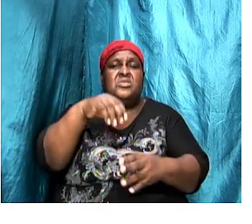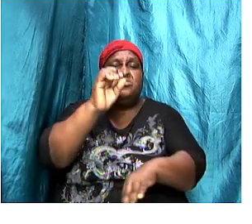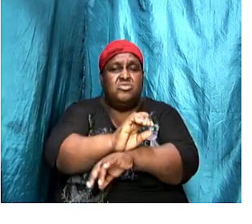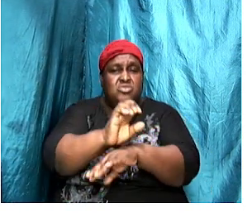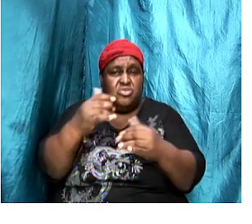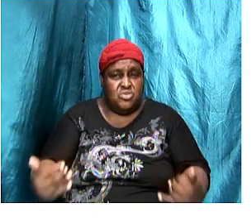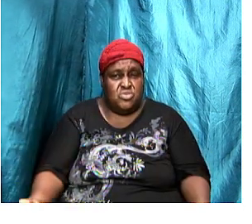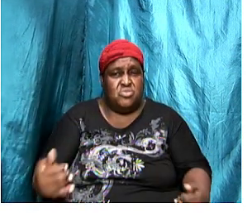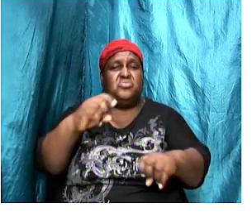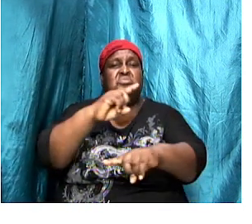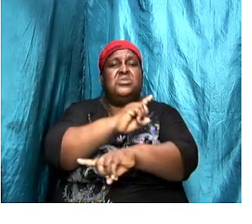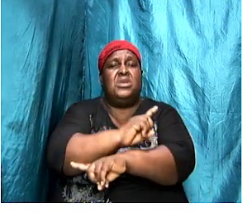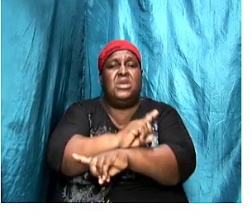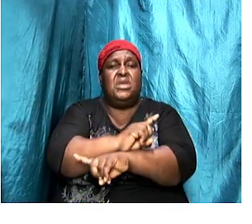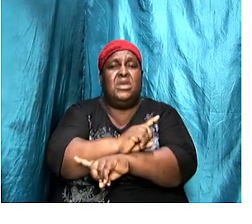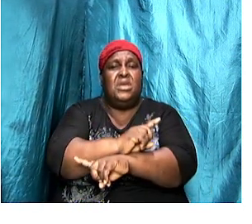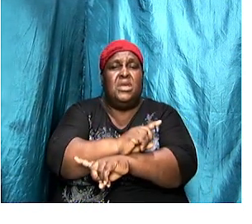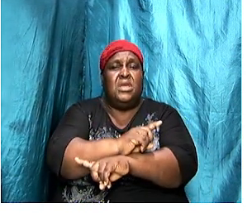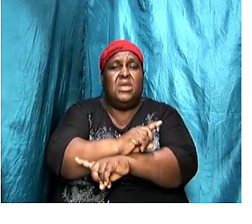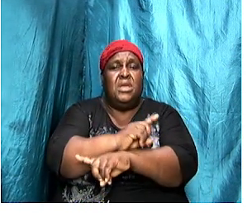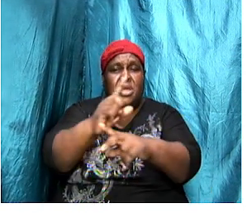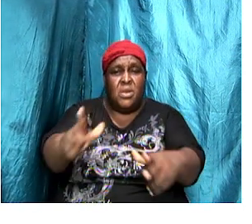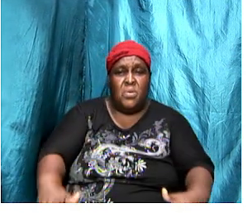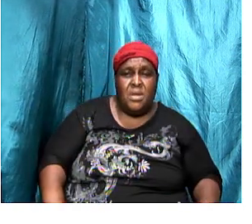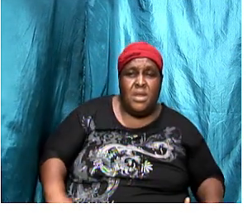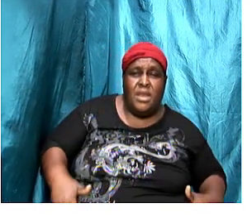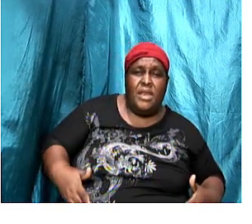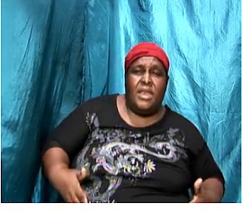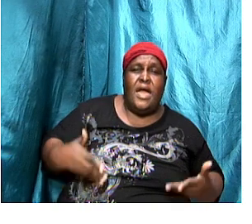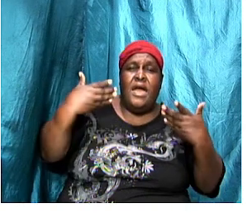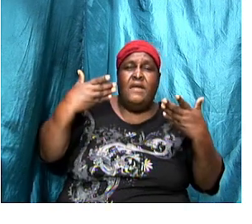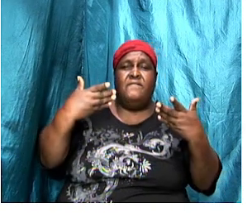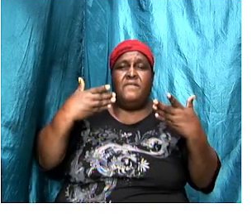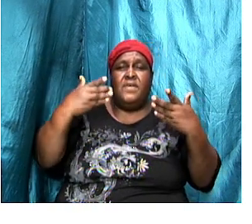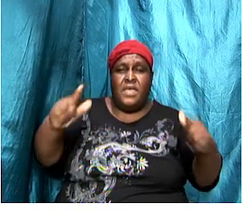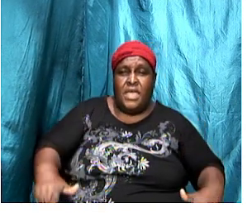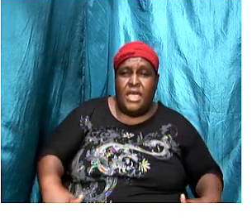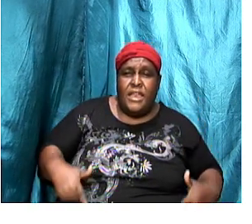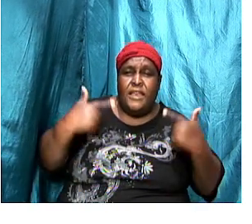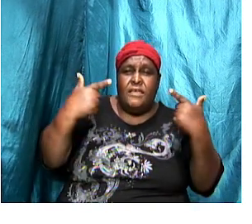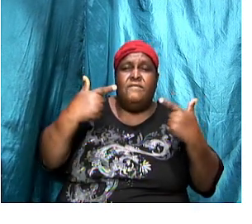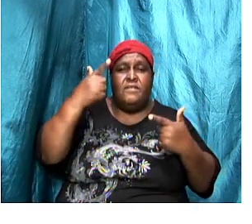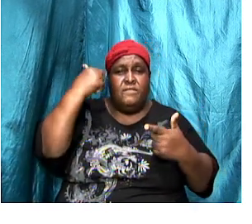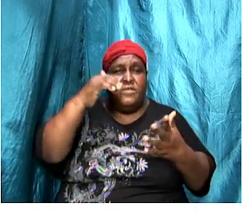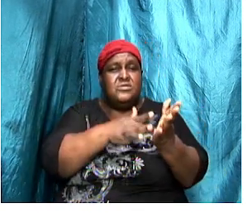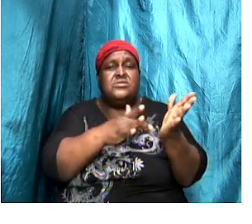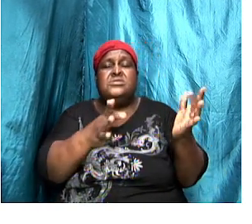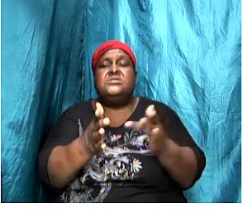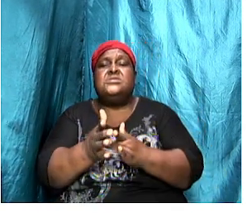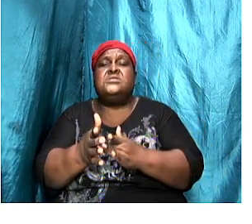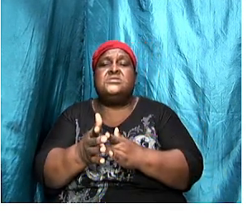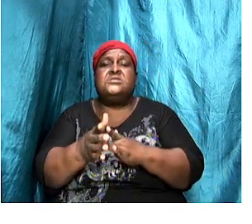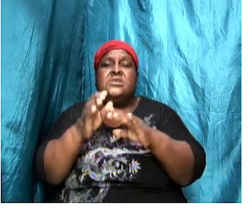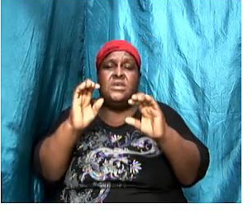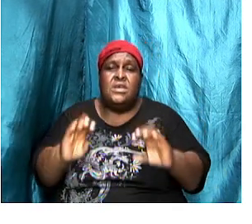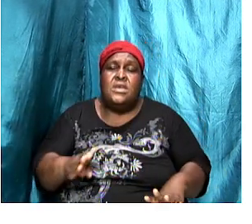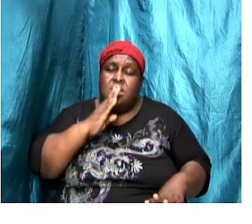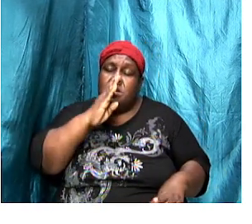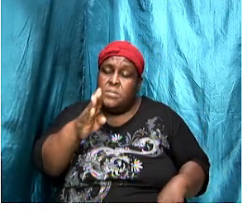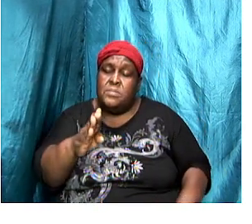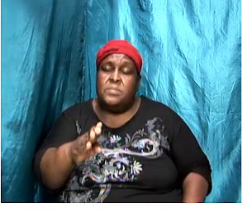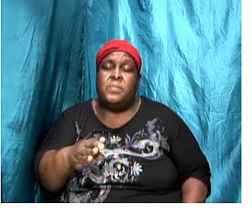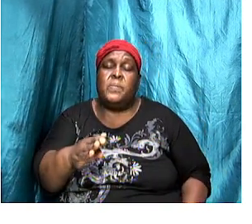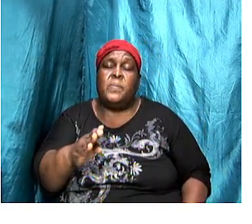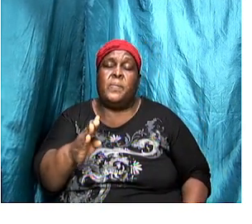and our present state and our walk with Jesus can be